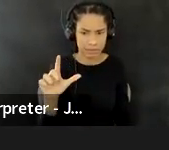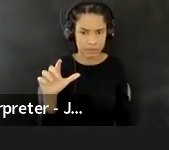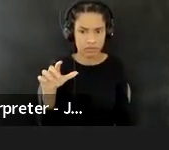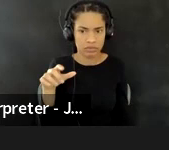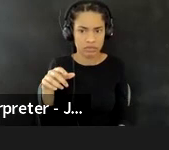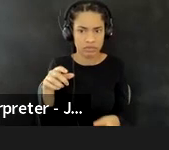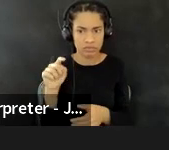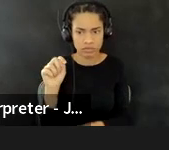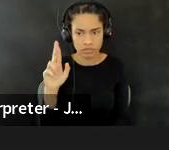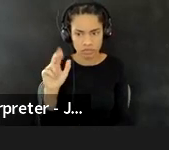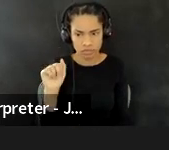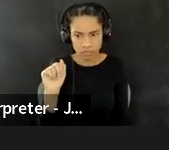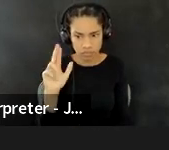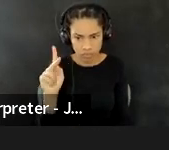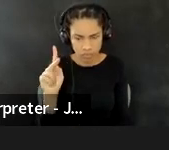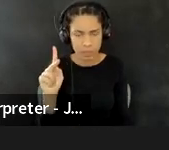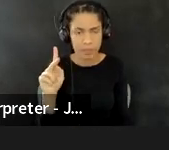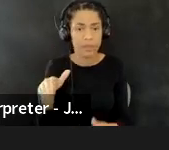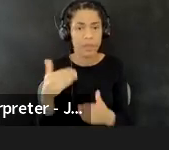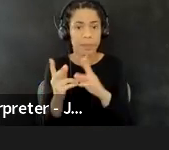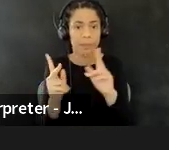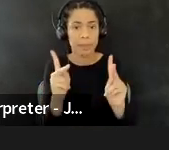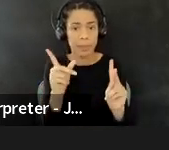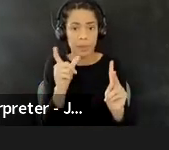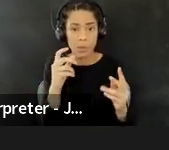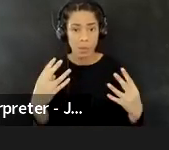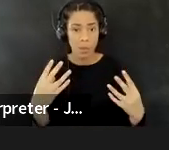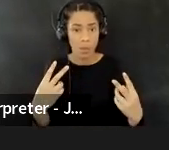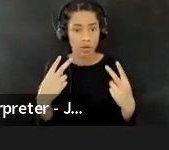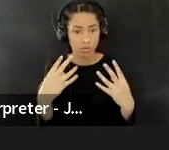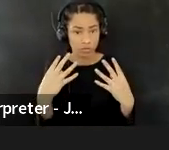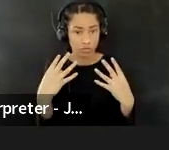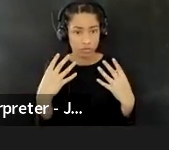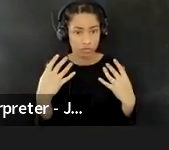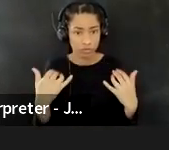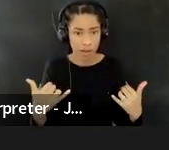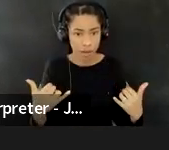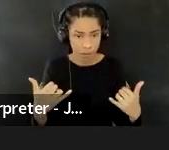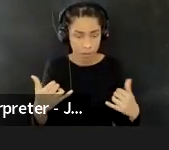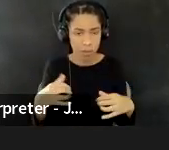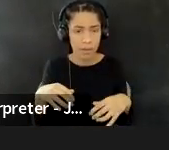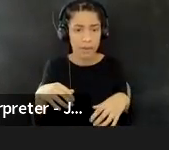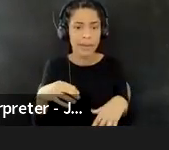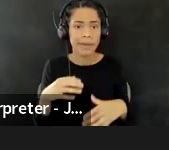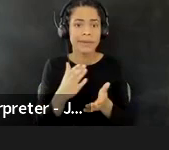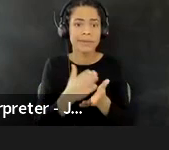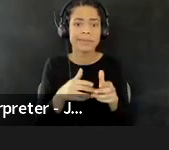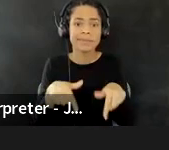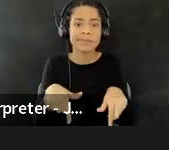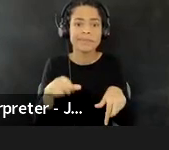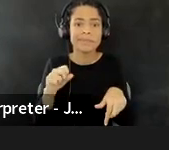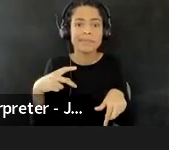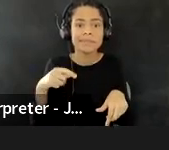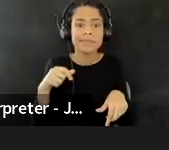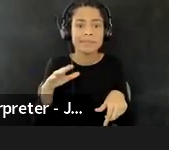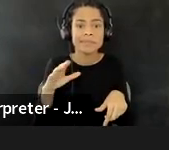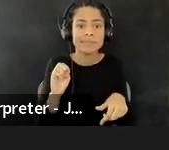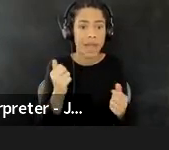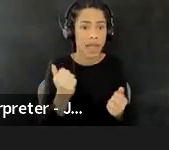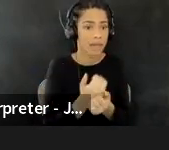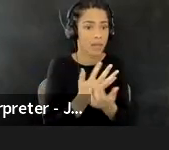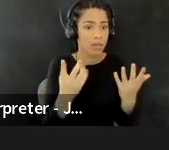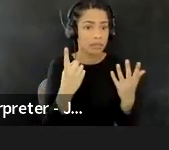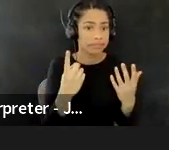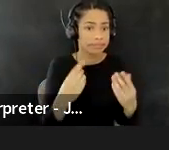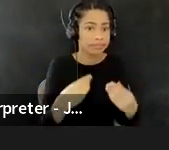plenary listening is that, you know, I think what you might be hearing in some of the spaces between what everyone is offering is the sense